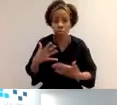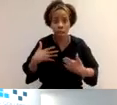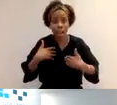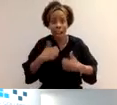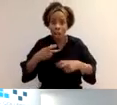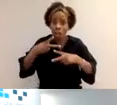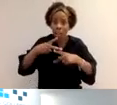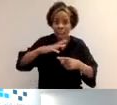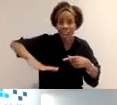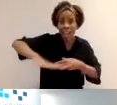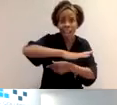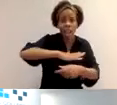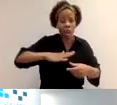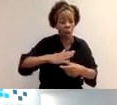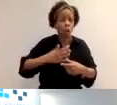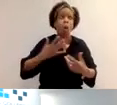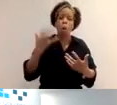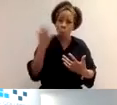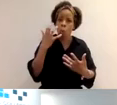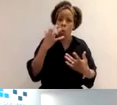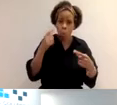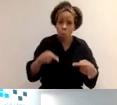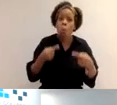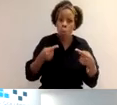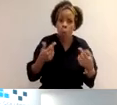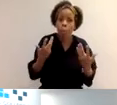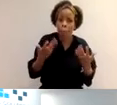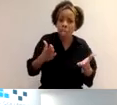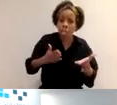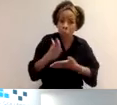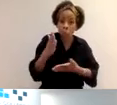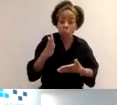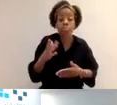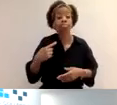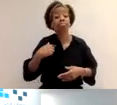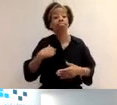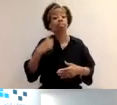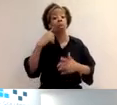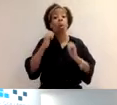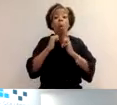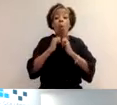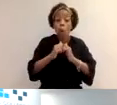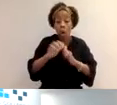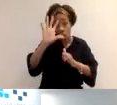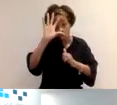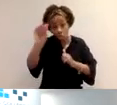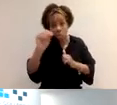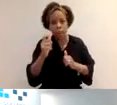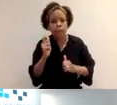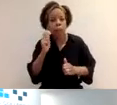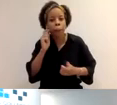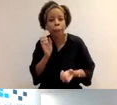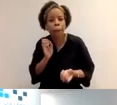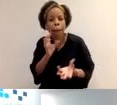um, and, you the challenges that you face. So I thought it would be helpful just to kind of, uh, just go over some tips for